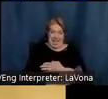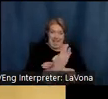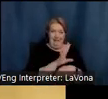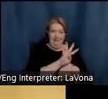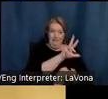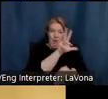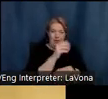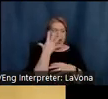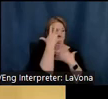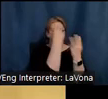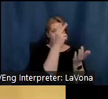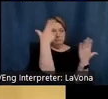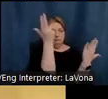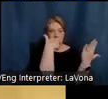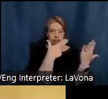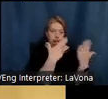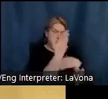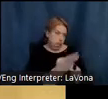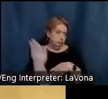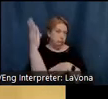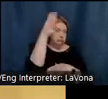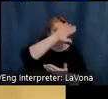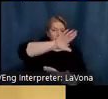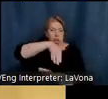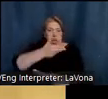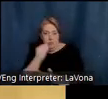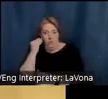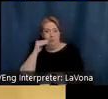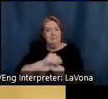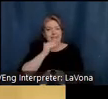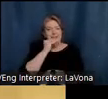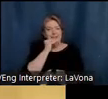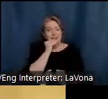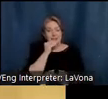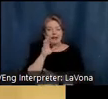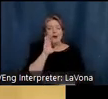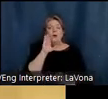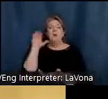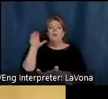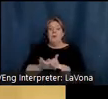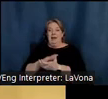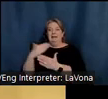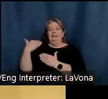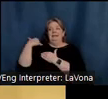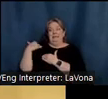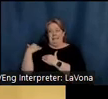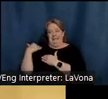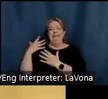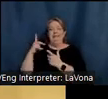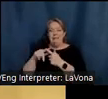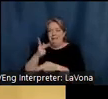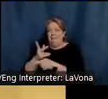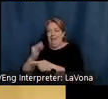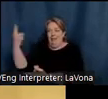leaving Selma to tend to their guests. She did her best to guard the working hours of the painter, but it wasn't